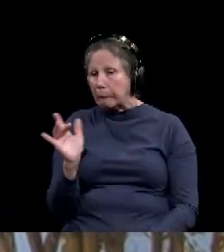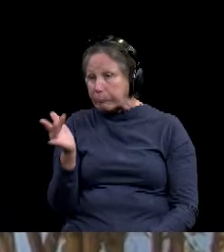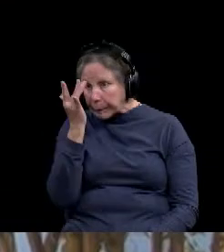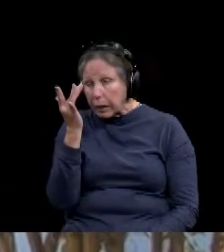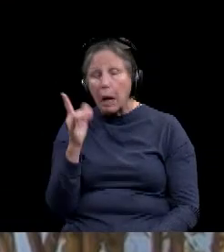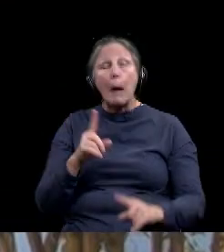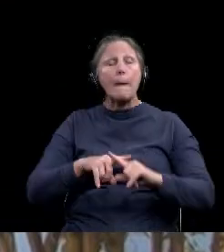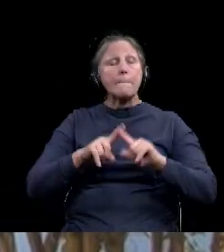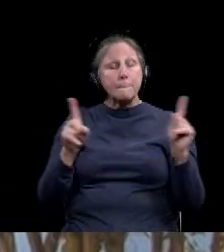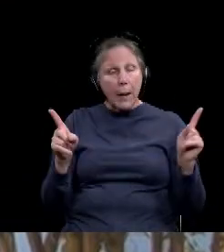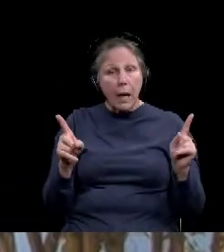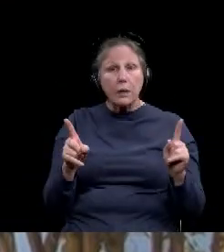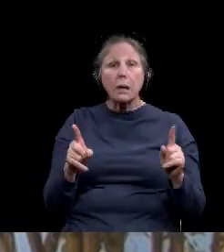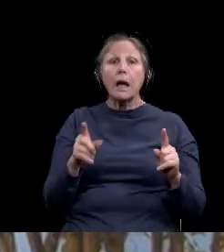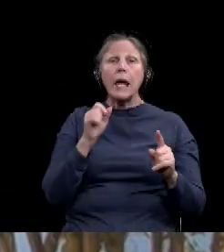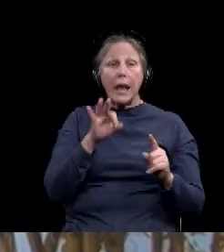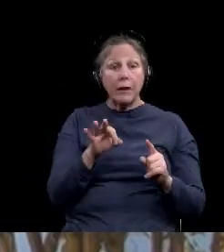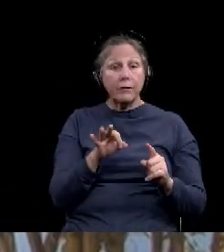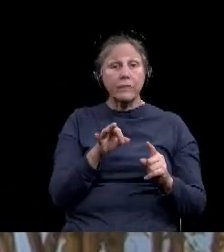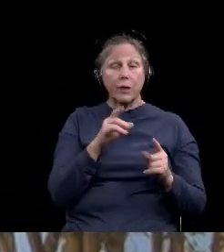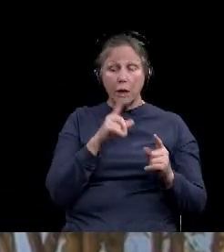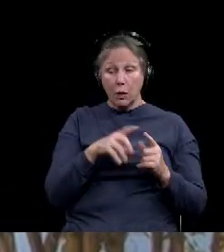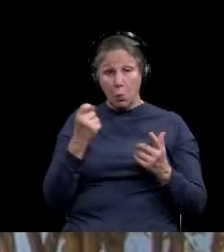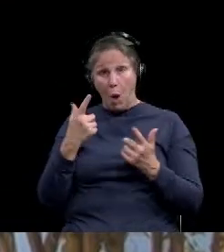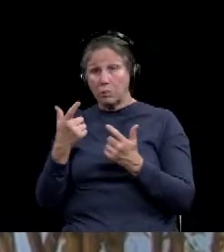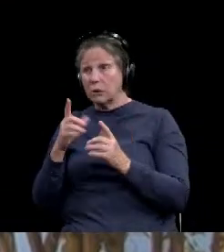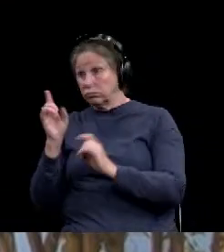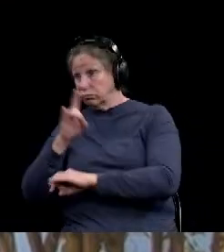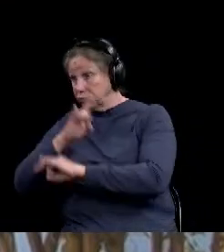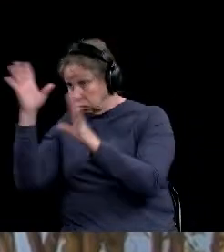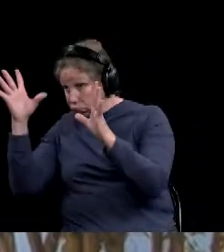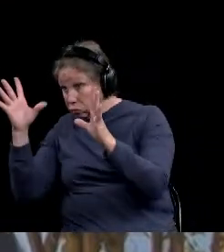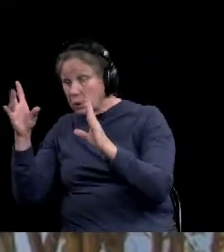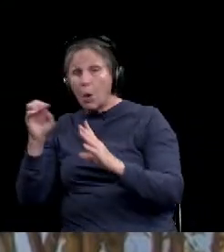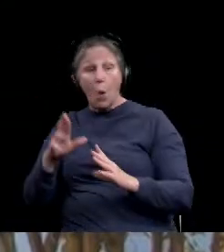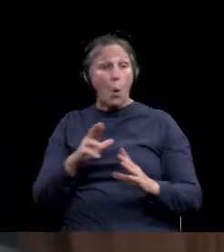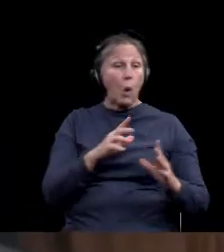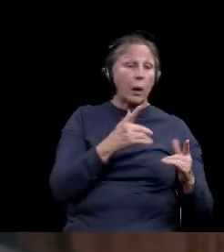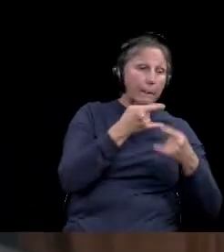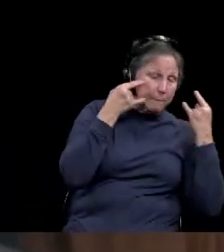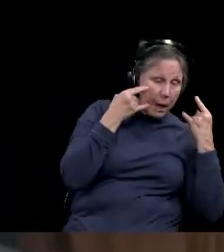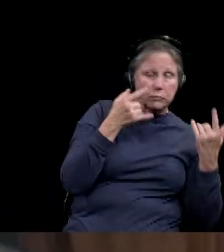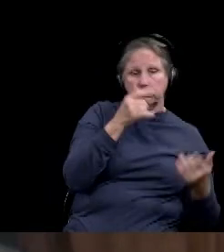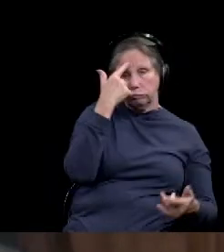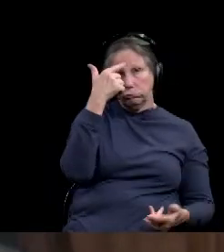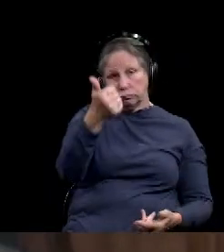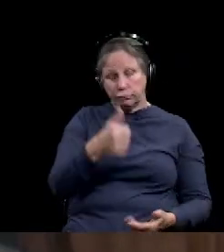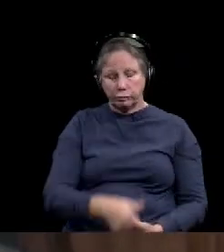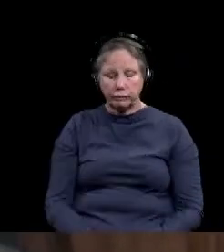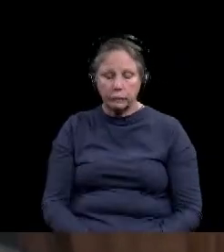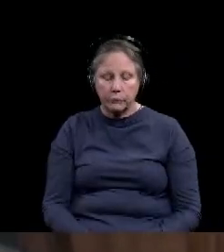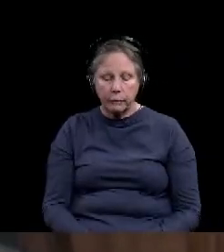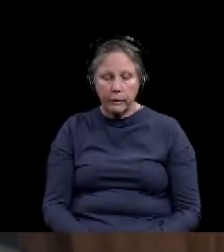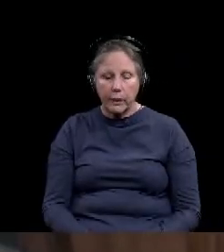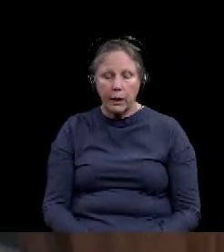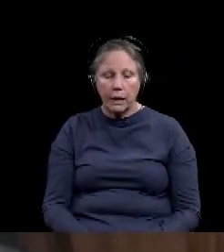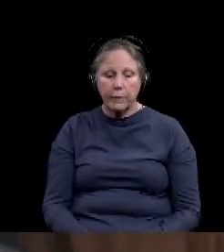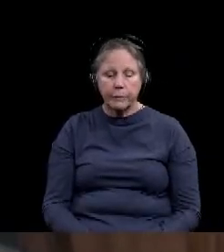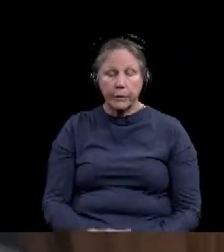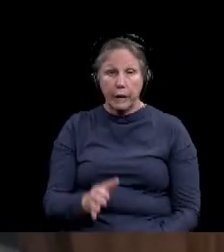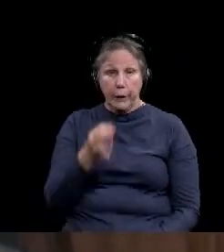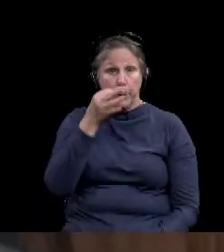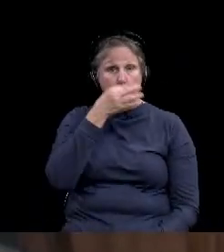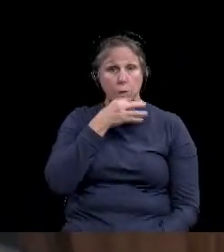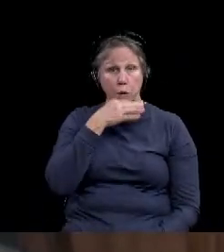in order to avoid bigger problems. And so that's the, that's the message. Okay. Okay. The heart, fair and rodeo is coming up